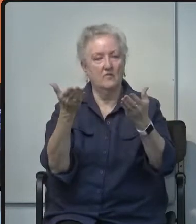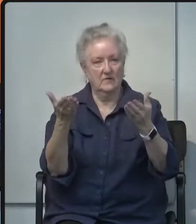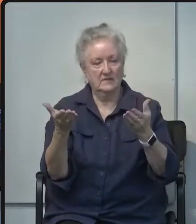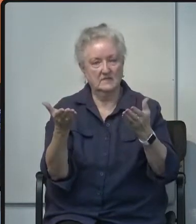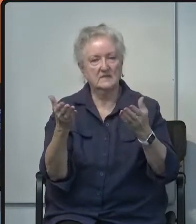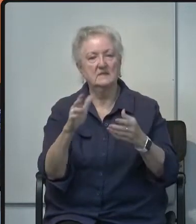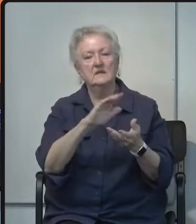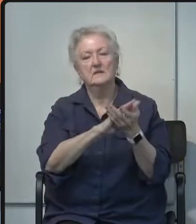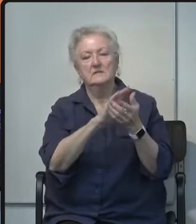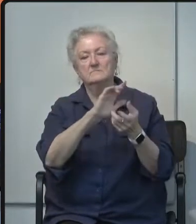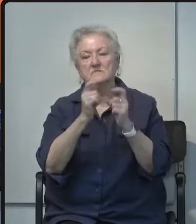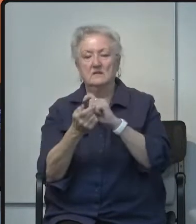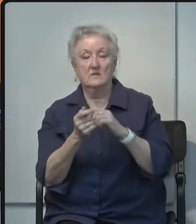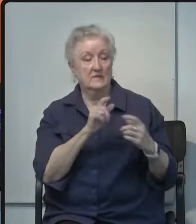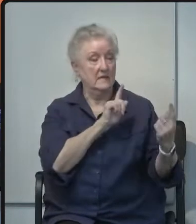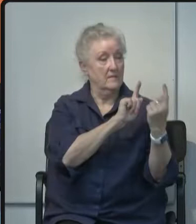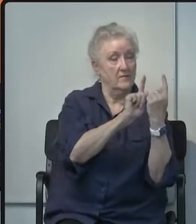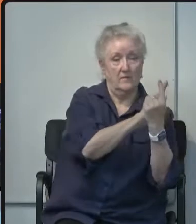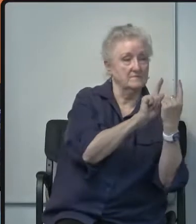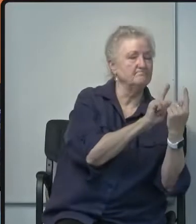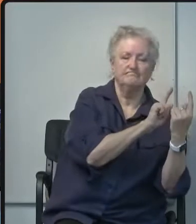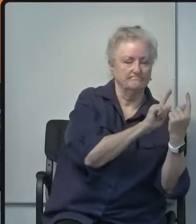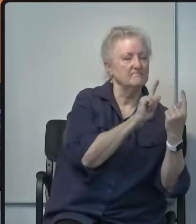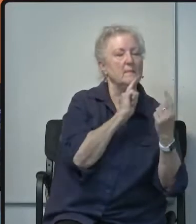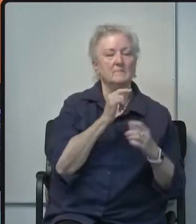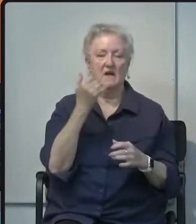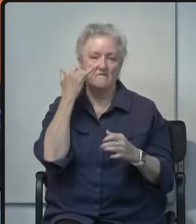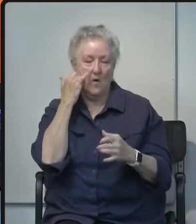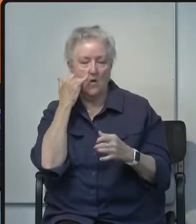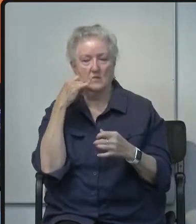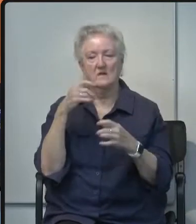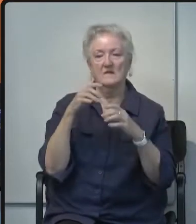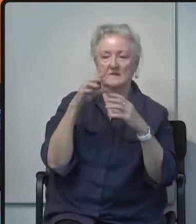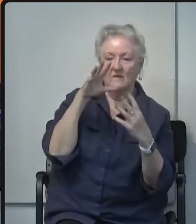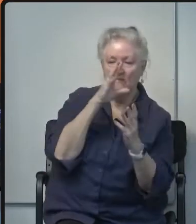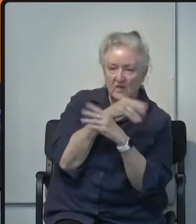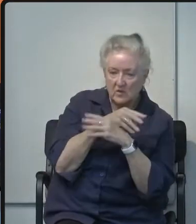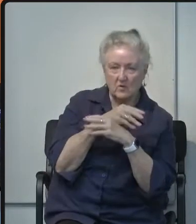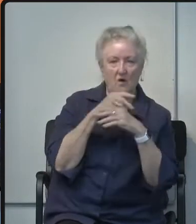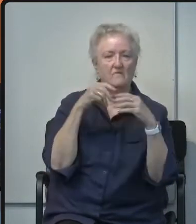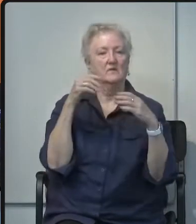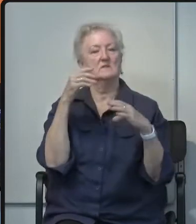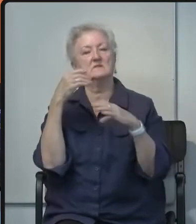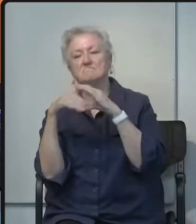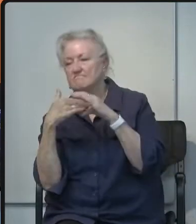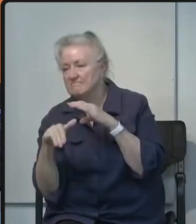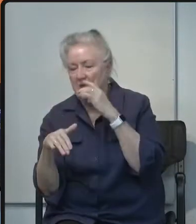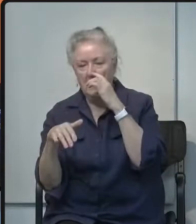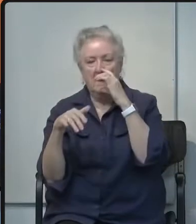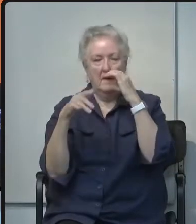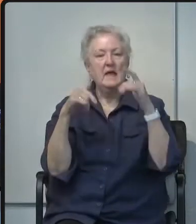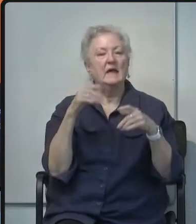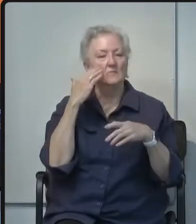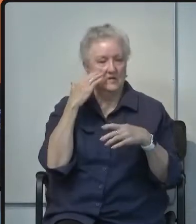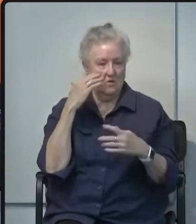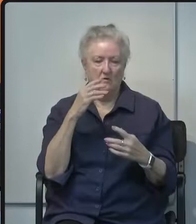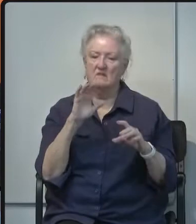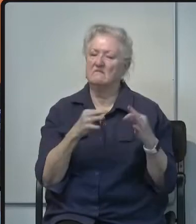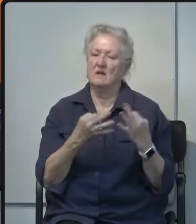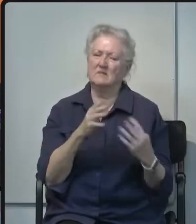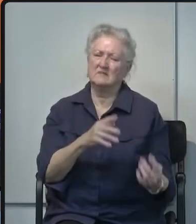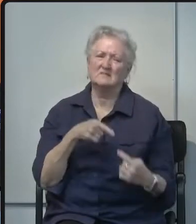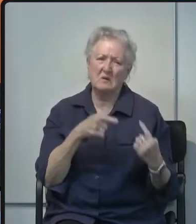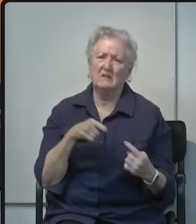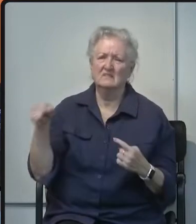telehealth so we have hipaa compliant phone and video conference options and we know that many families are struggling so